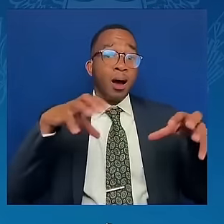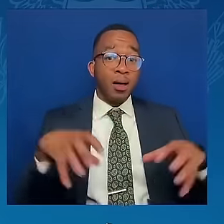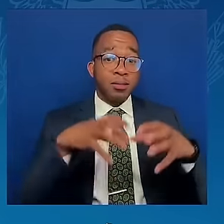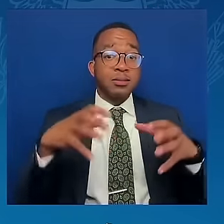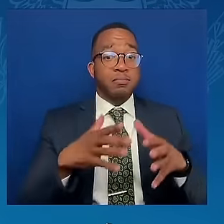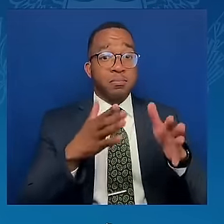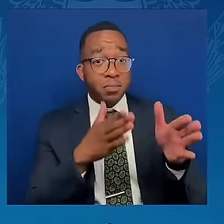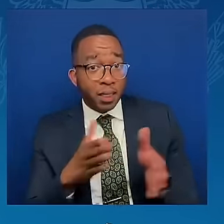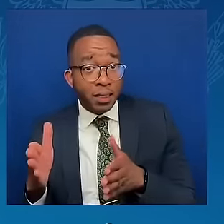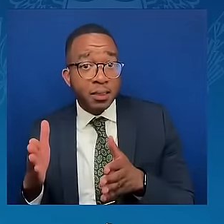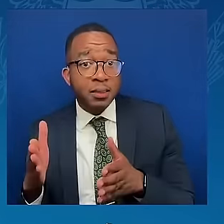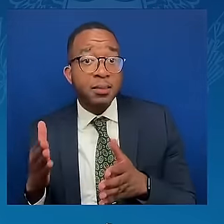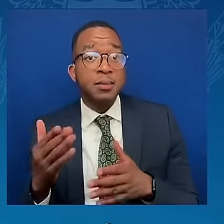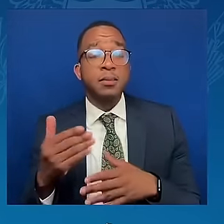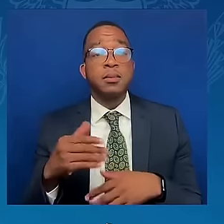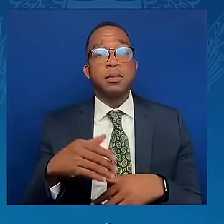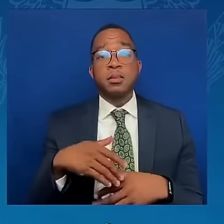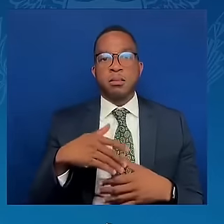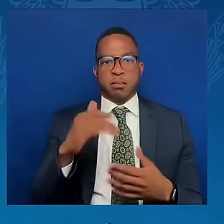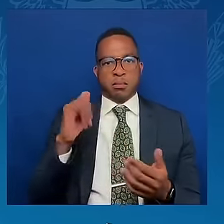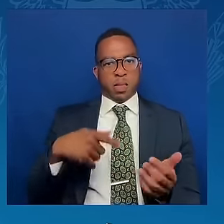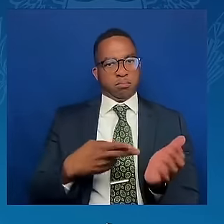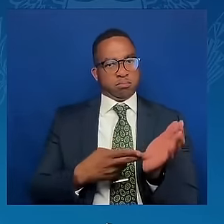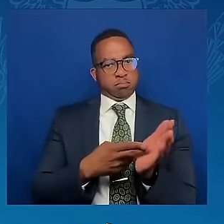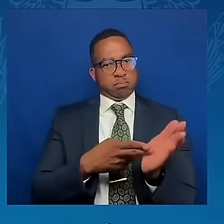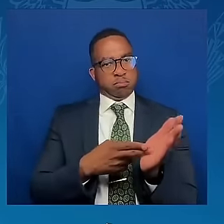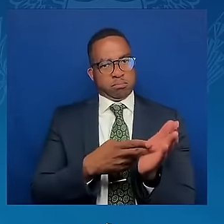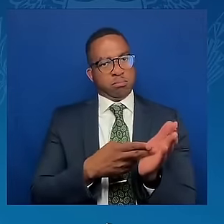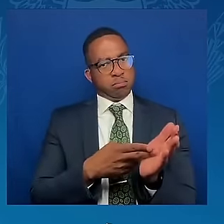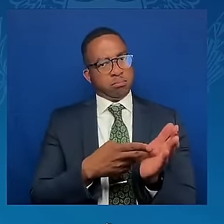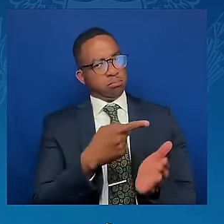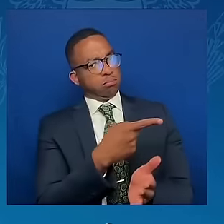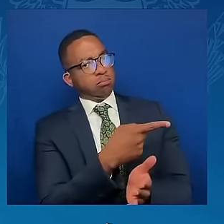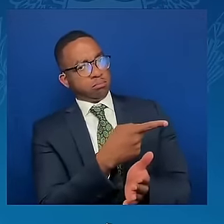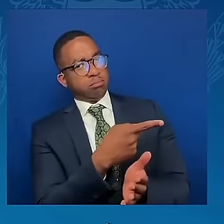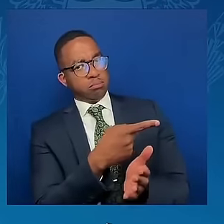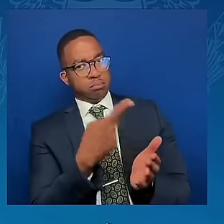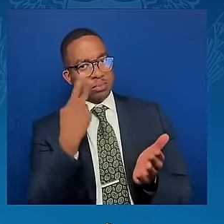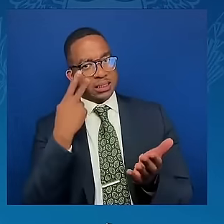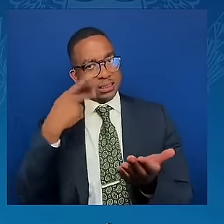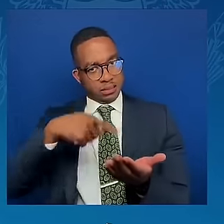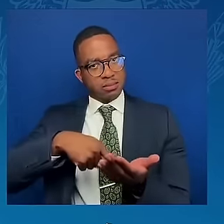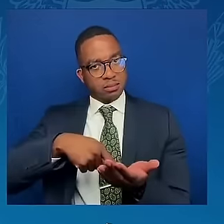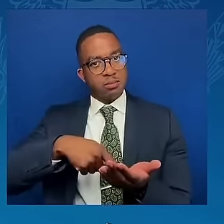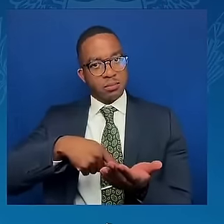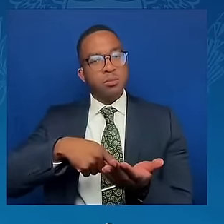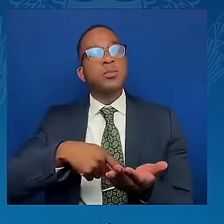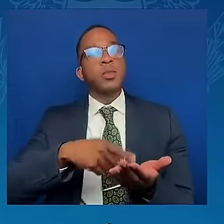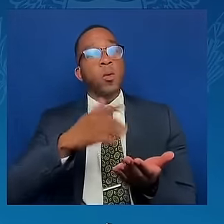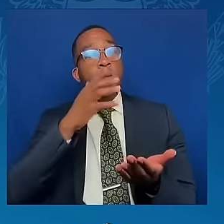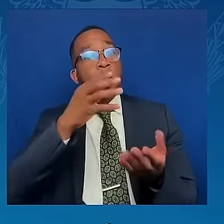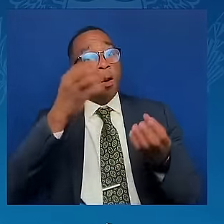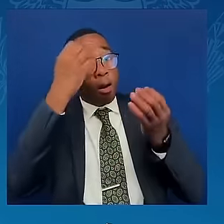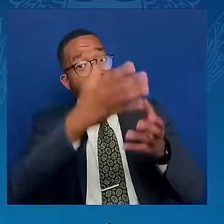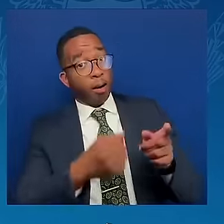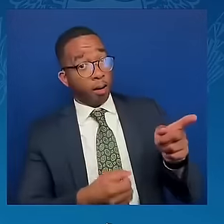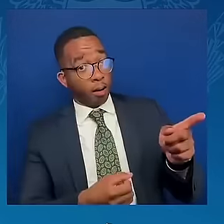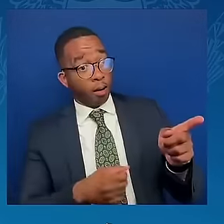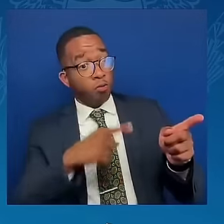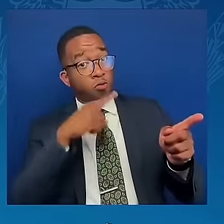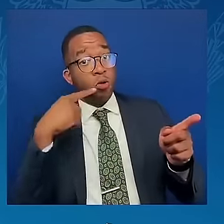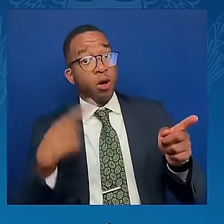for the peoples, then it will be communicated to the representatives of Russia. And so,